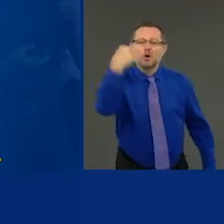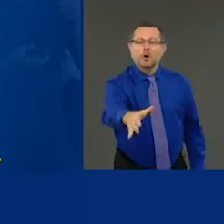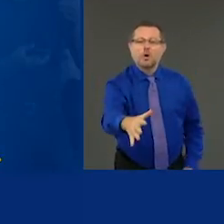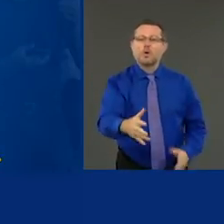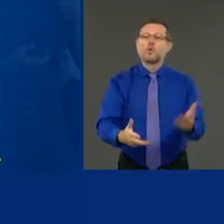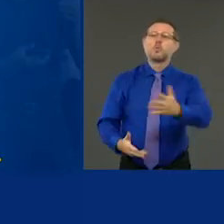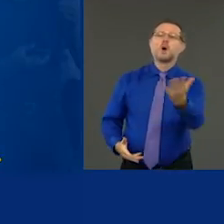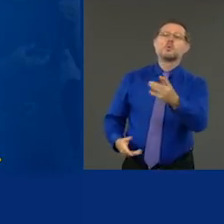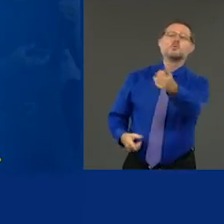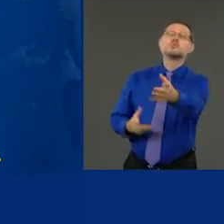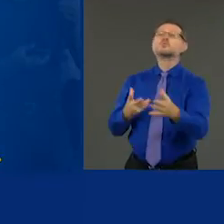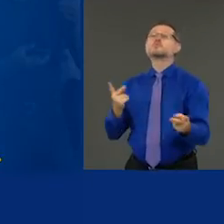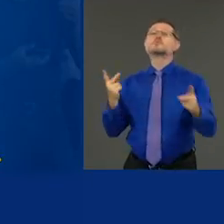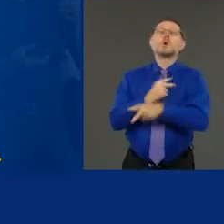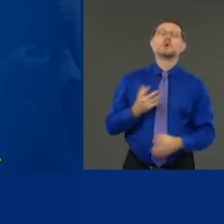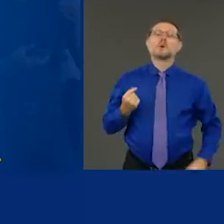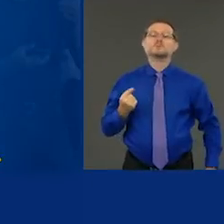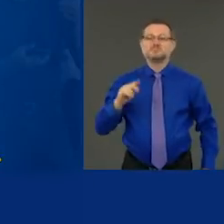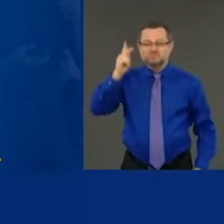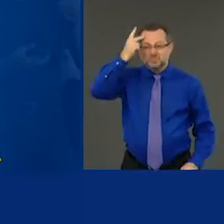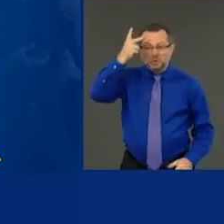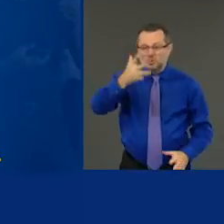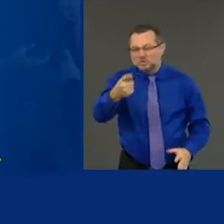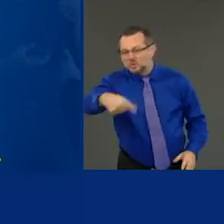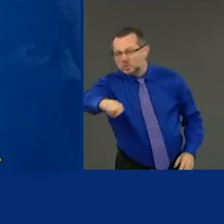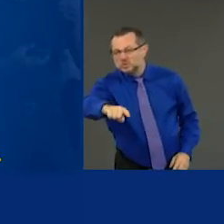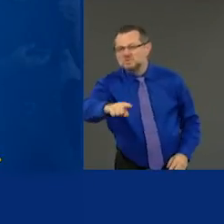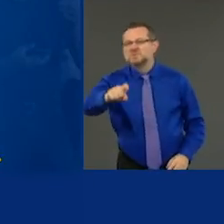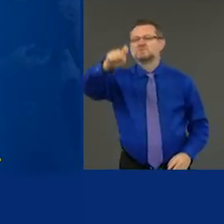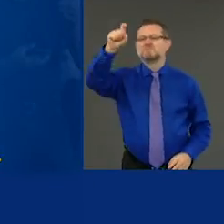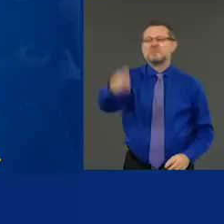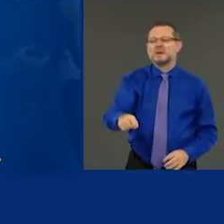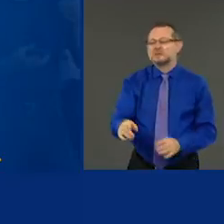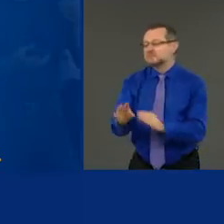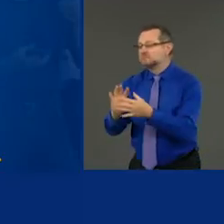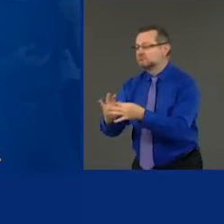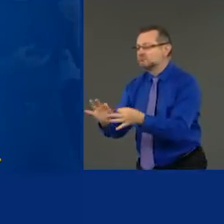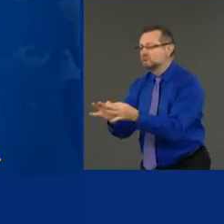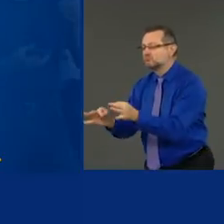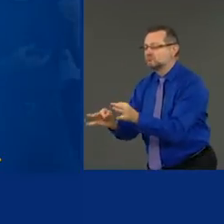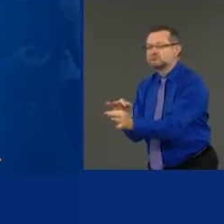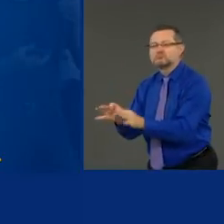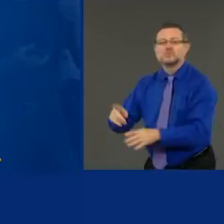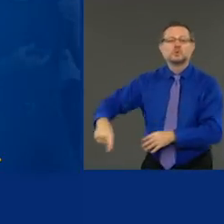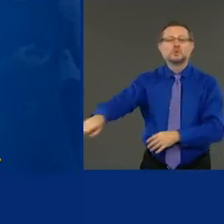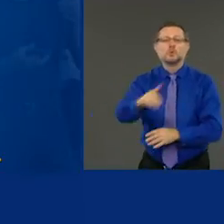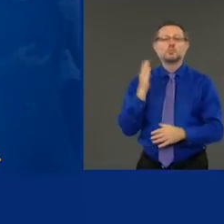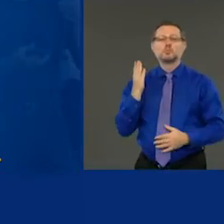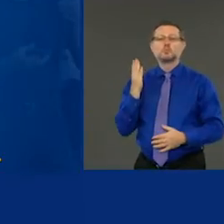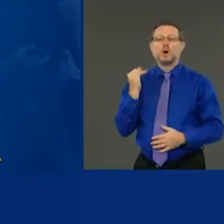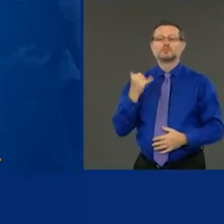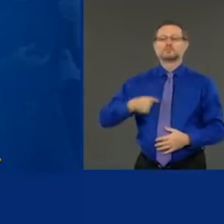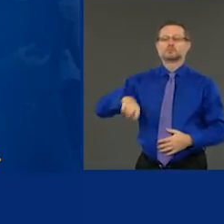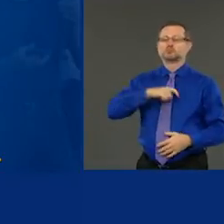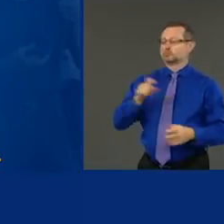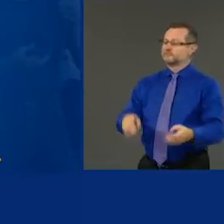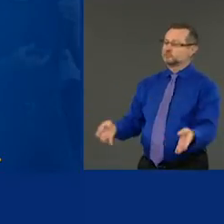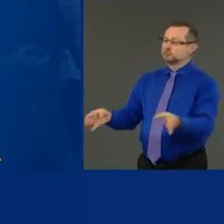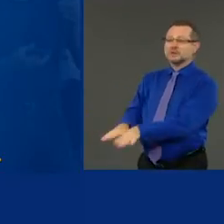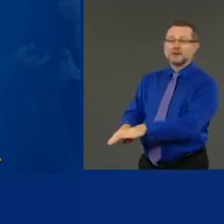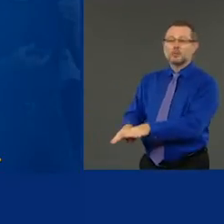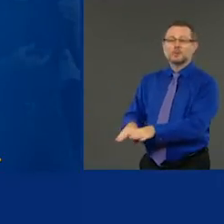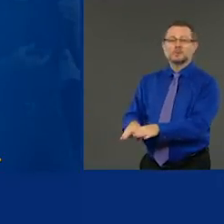unpopular. When you're going to have to explain to the people why we had to close all bars and restaurants.